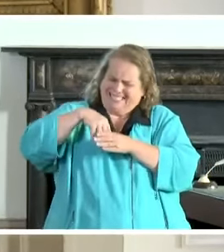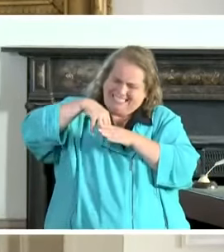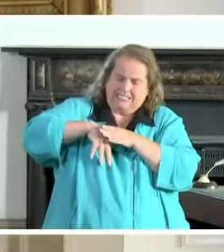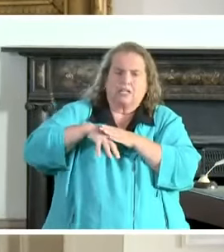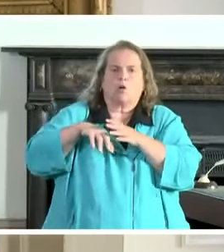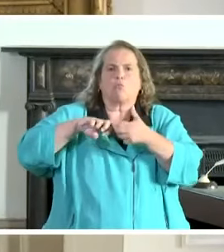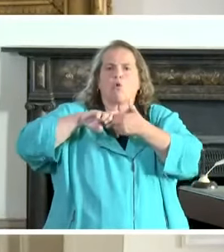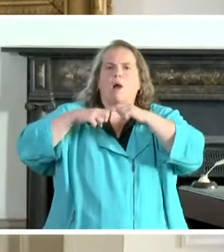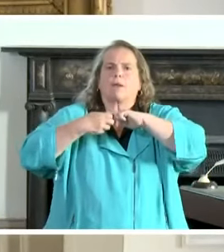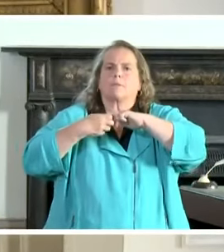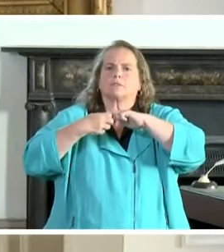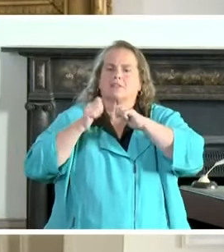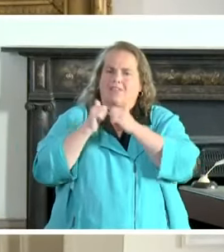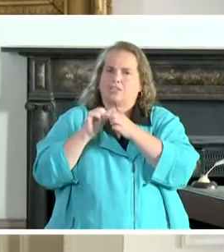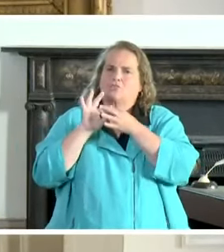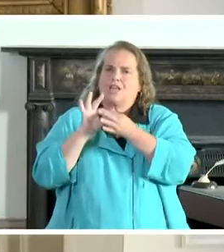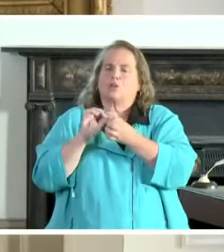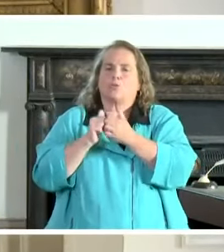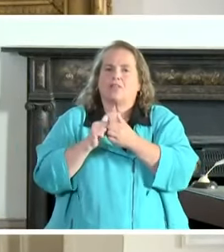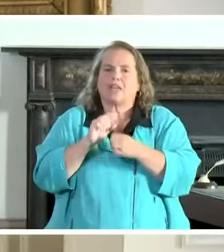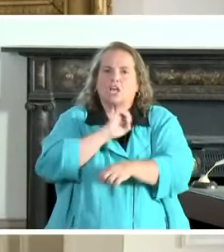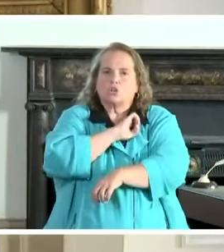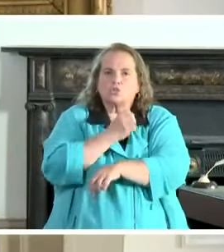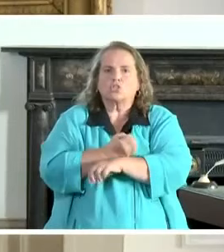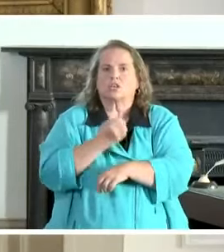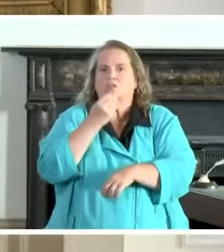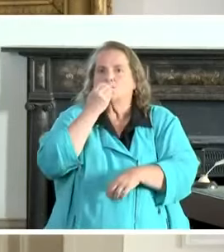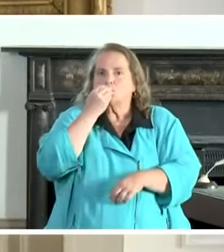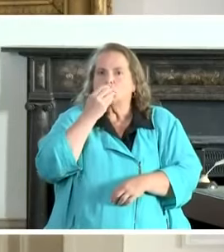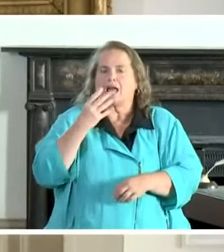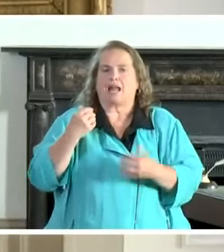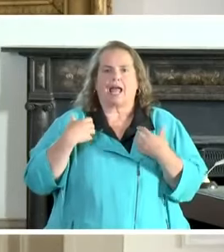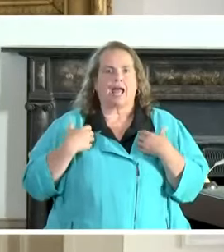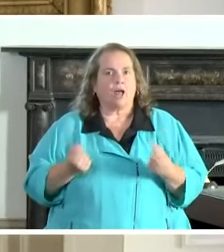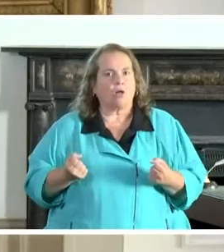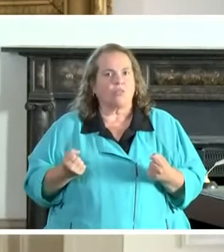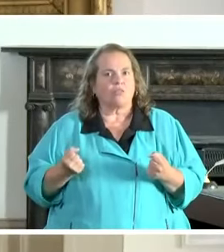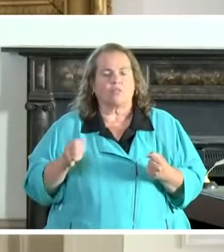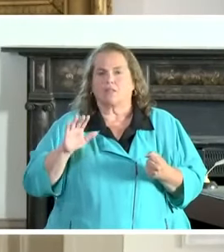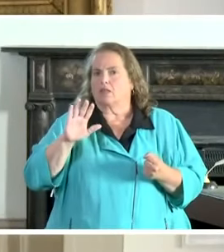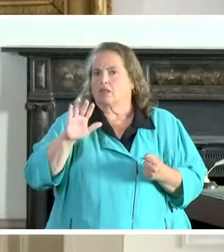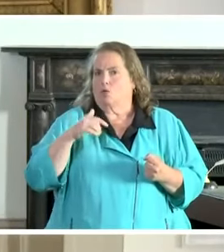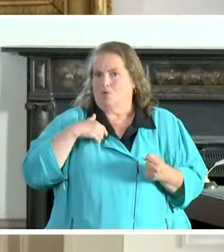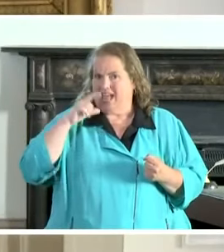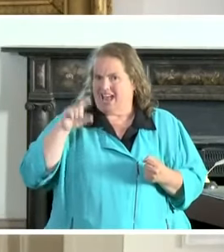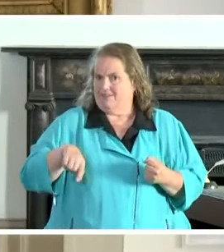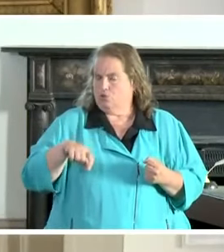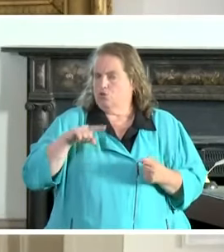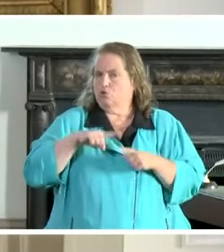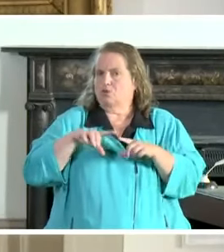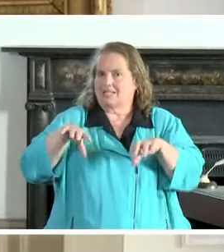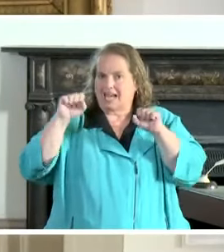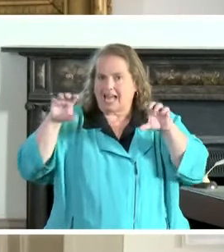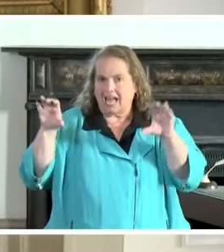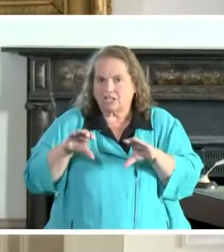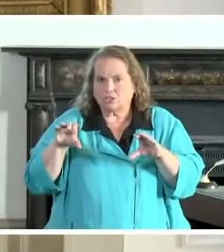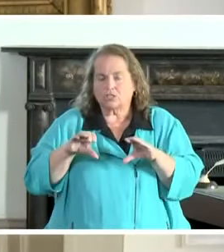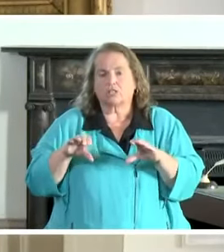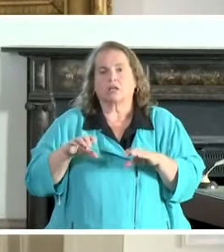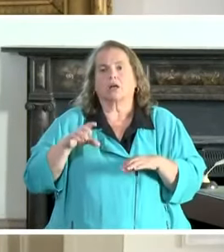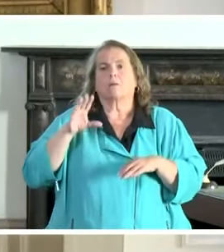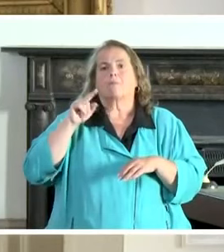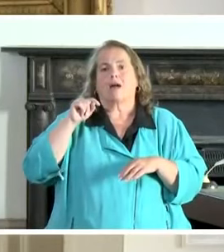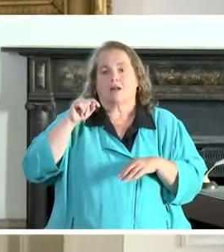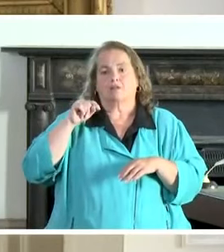energy, food, and health. But at some point, you've got to take action. And this administration has done an incredible job through COVID,